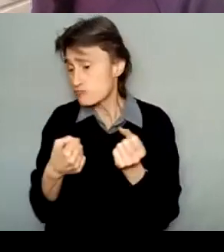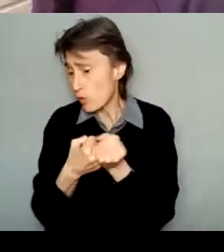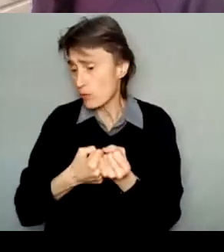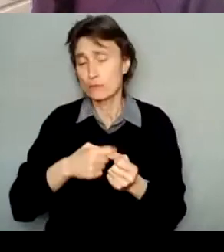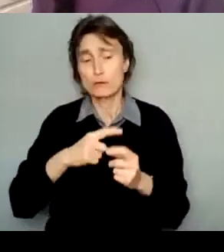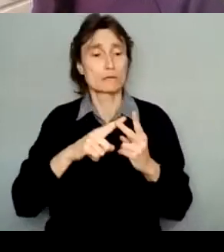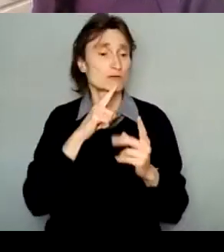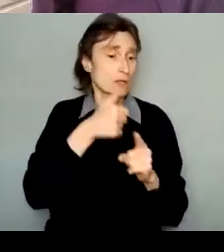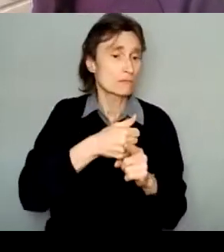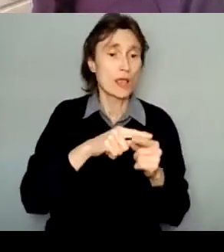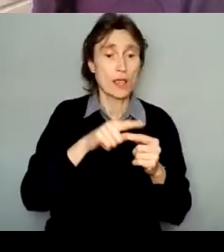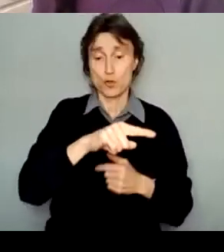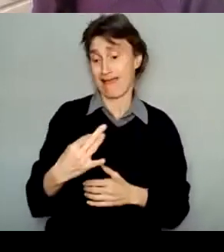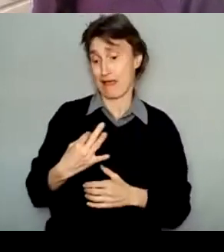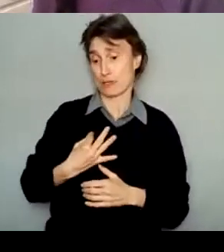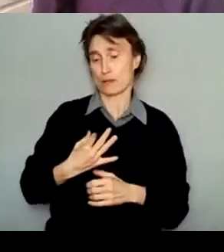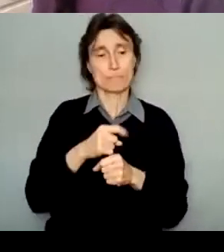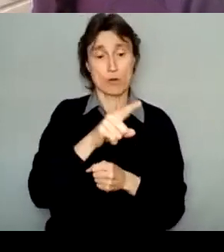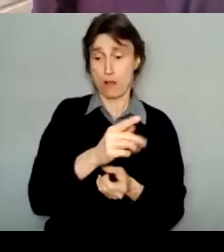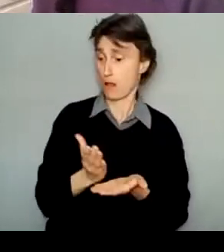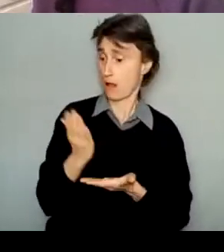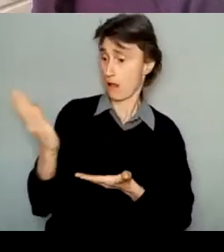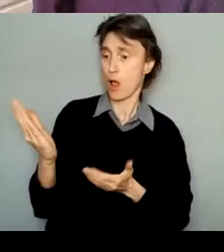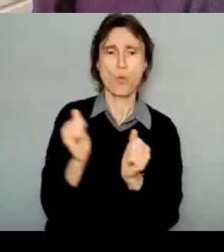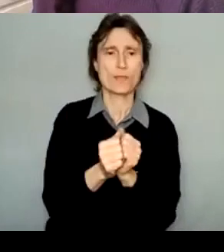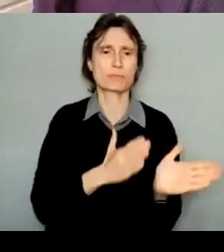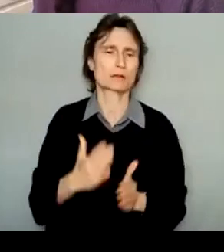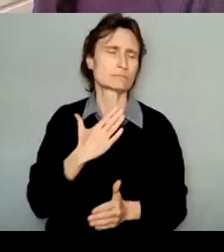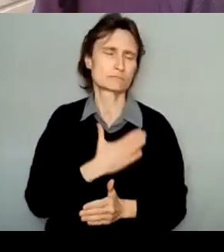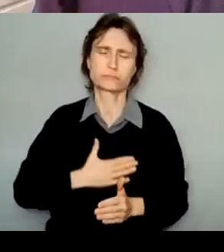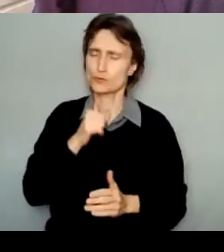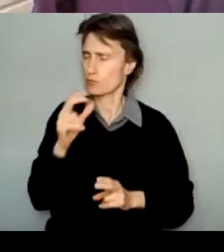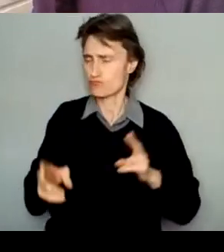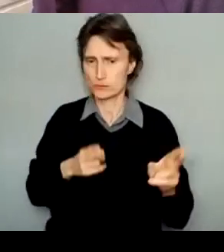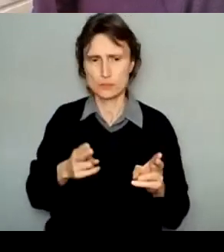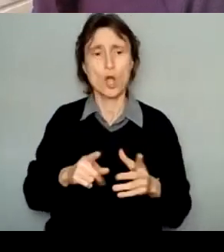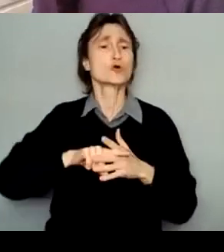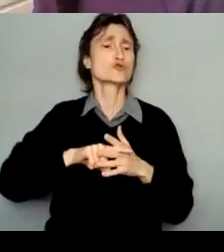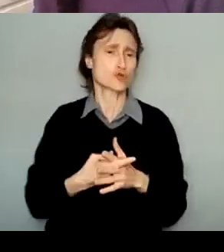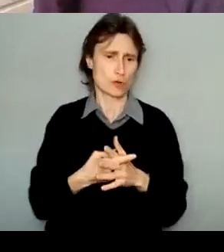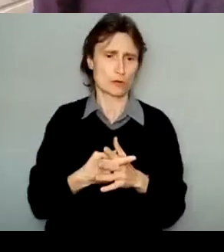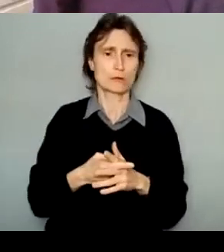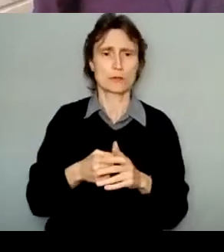for the project that you've done the best planning for. So don't rush, start early, and submit early if you can.